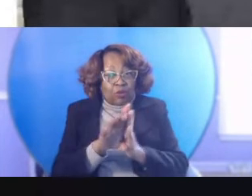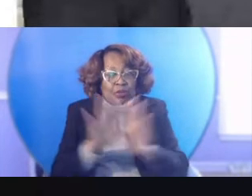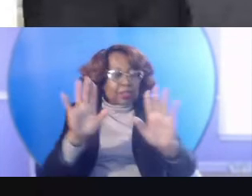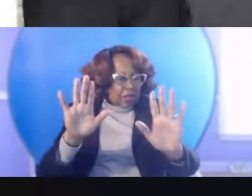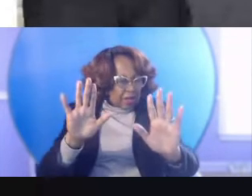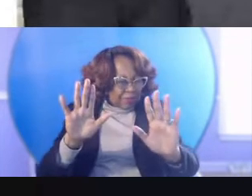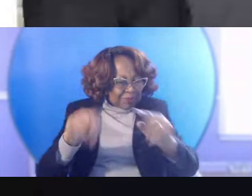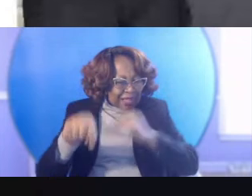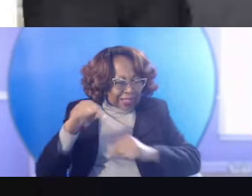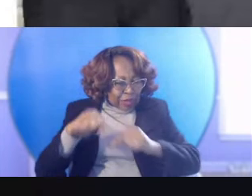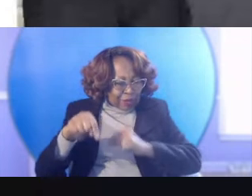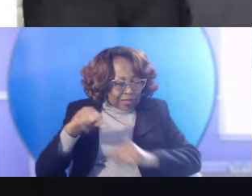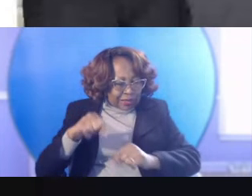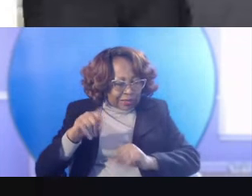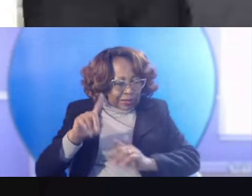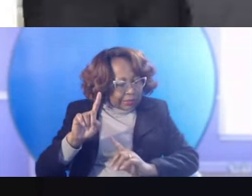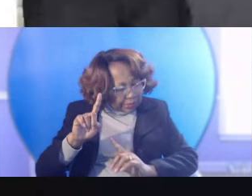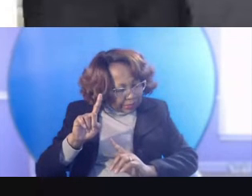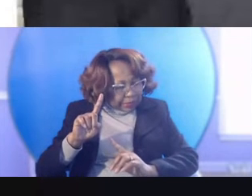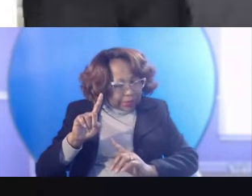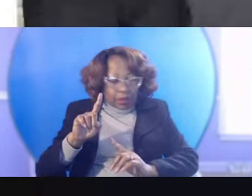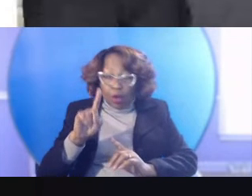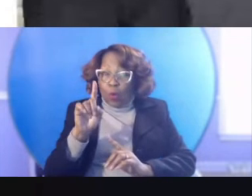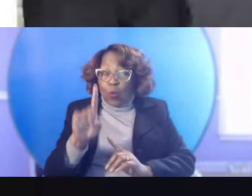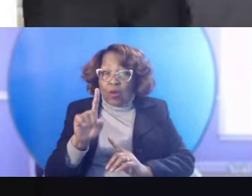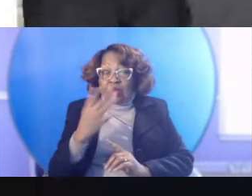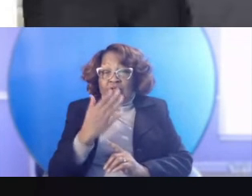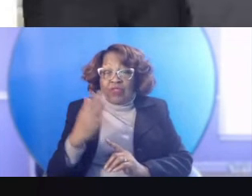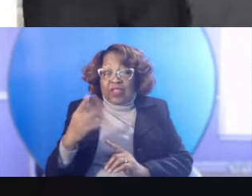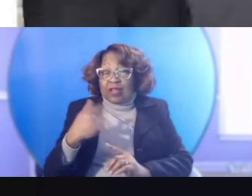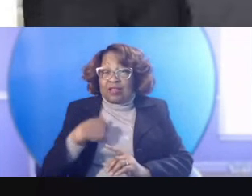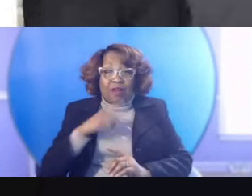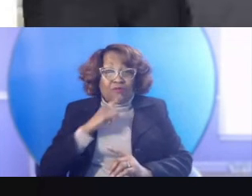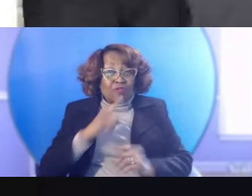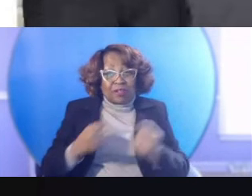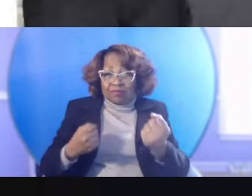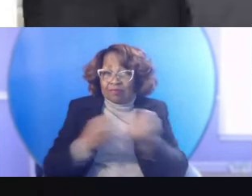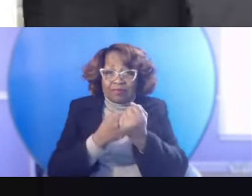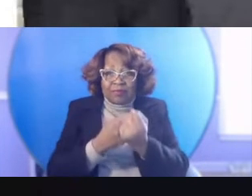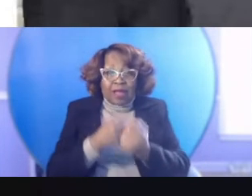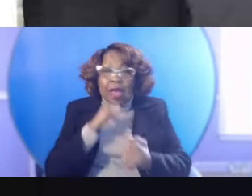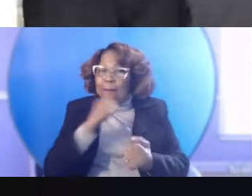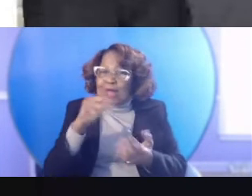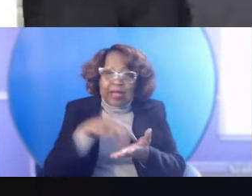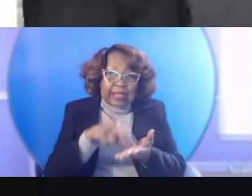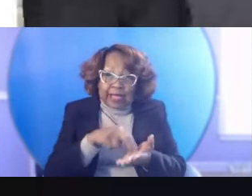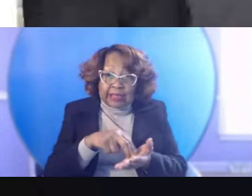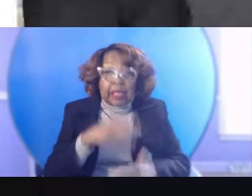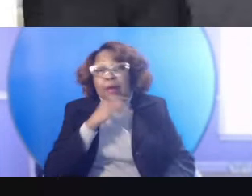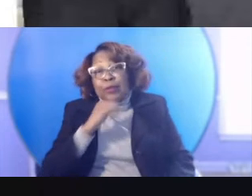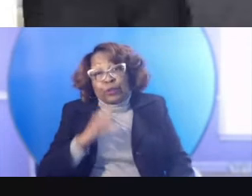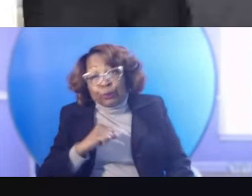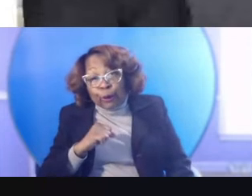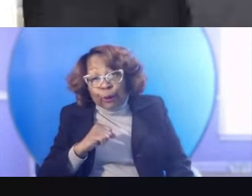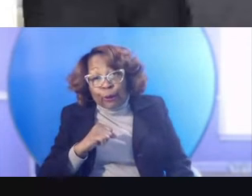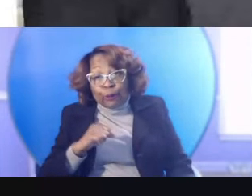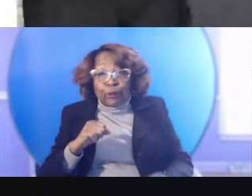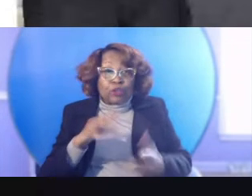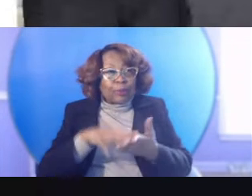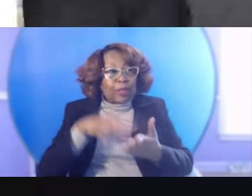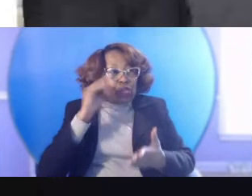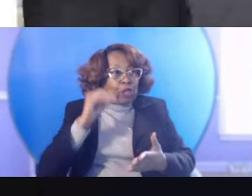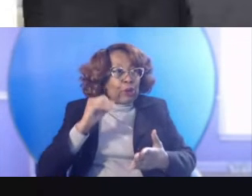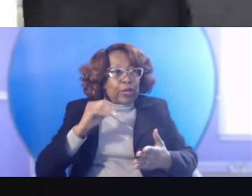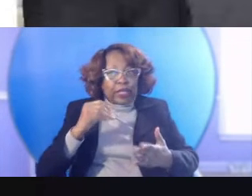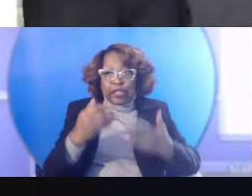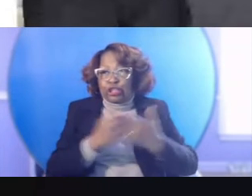and one of the things that I, I stand behind is I'm not dancing. I'm too old to, to be learning all